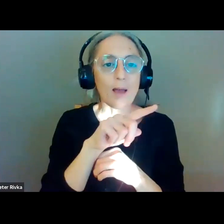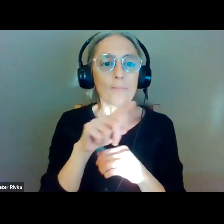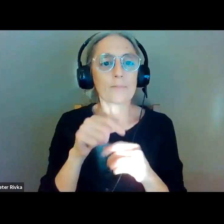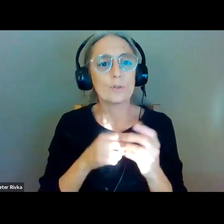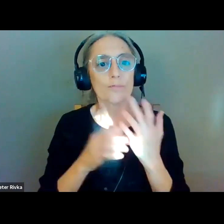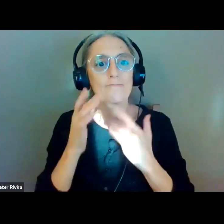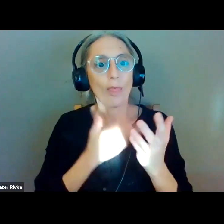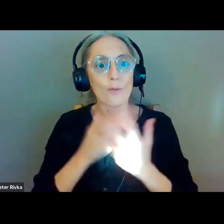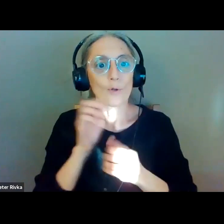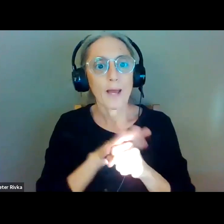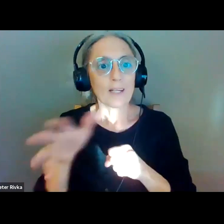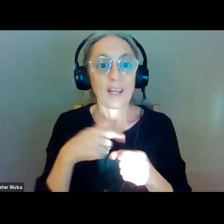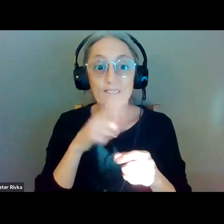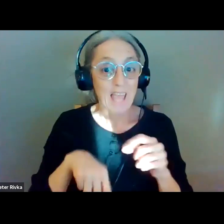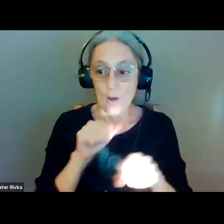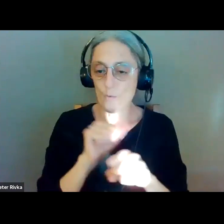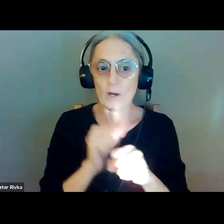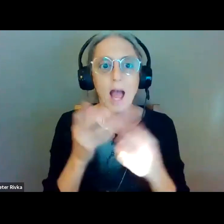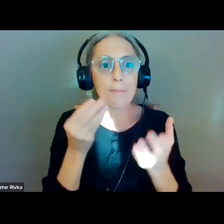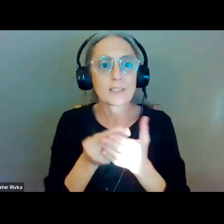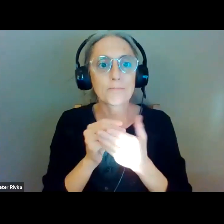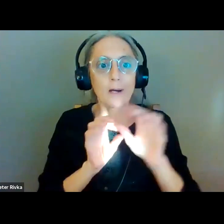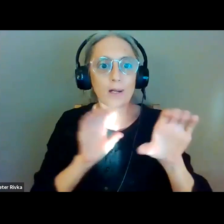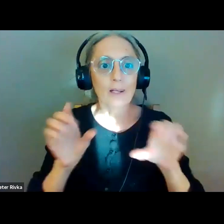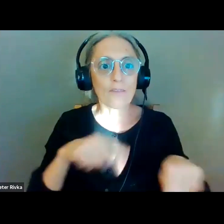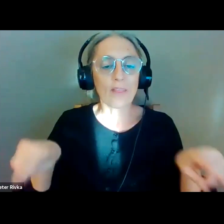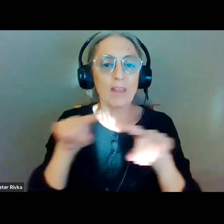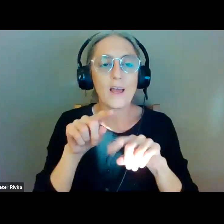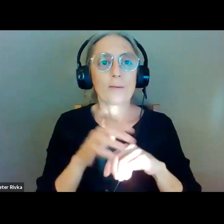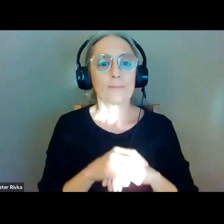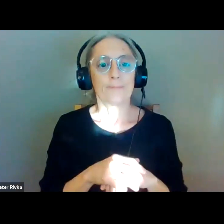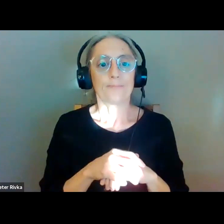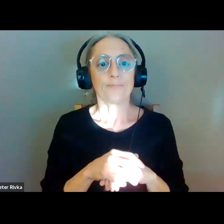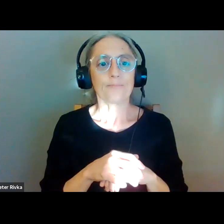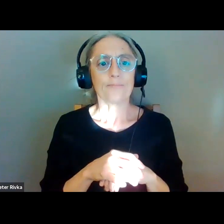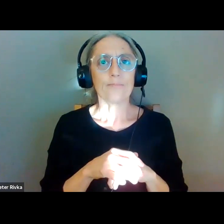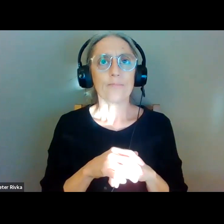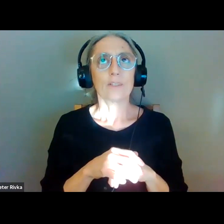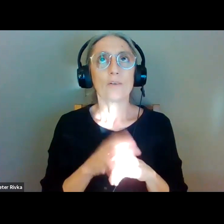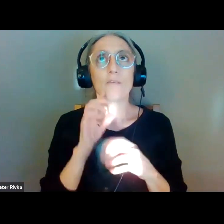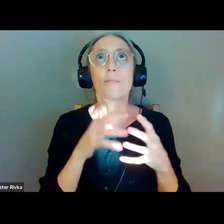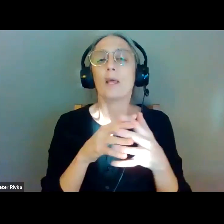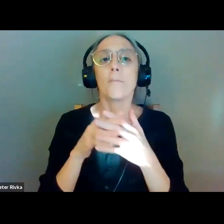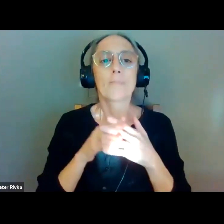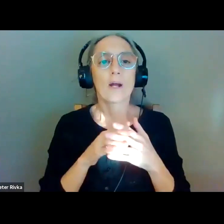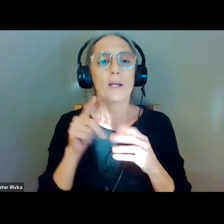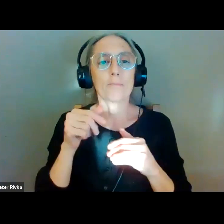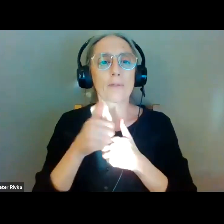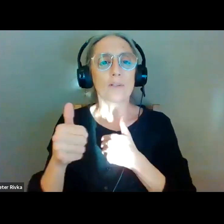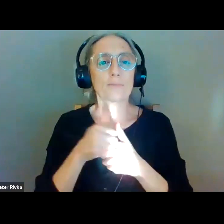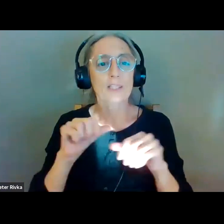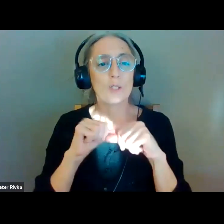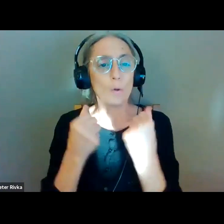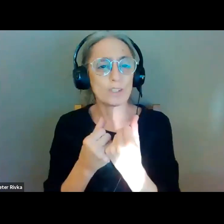uh there's a statistic from the american public transportation association that a household could